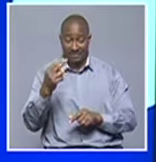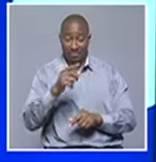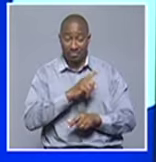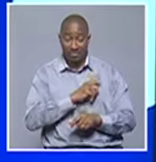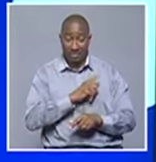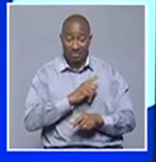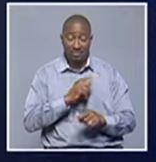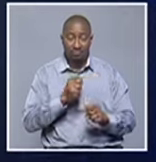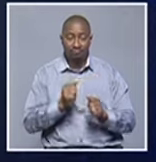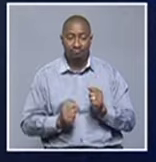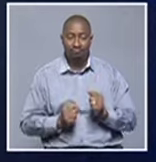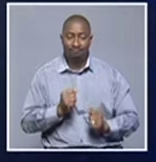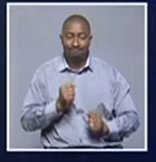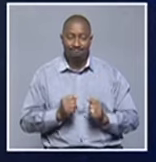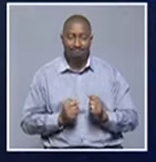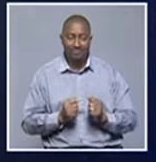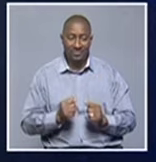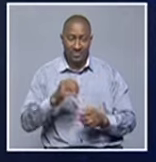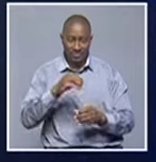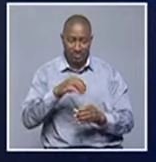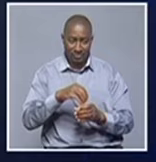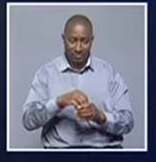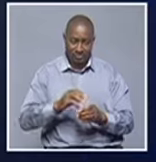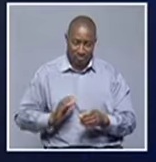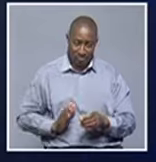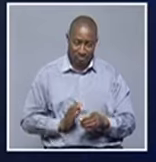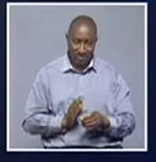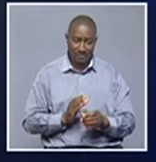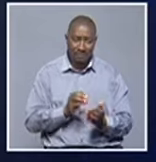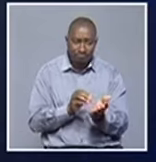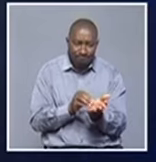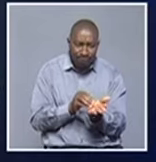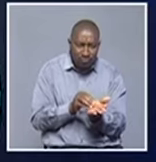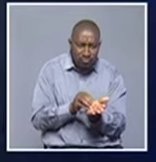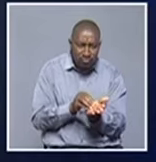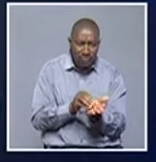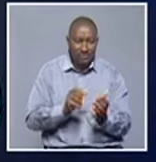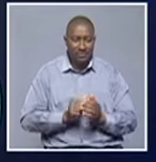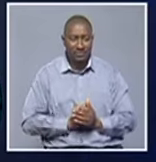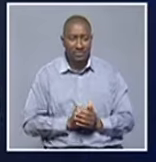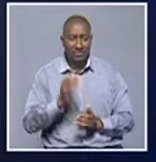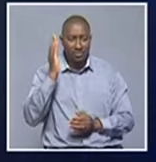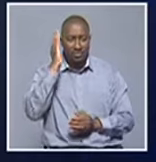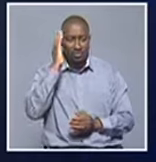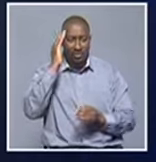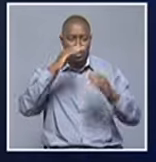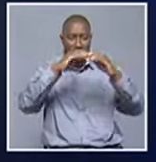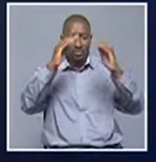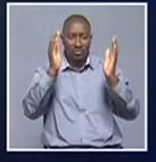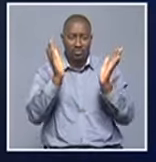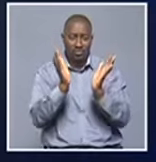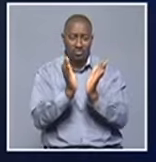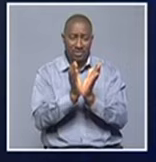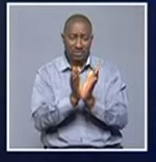year because we're engaging the communities that we want to run for cancer because we also know that globally it is going to be breast